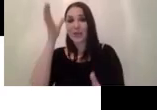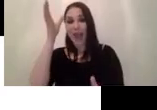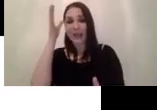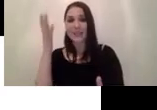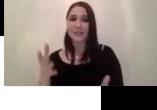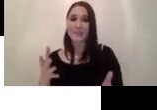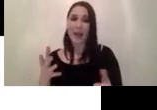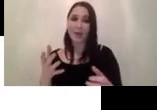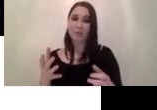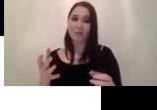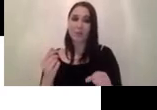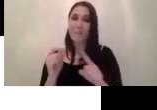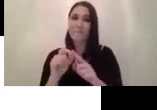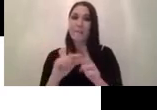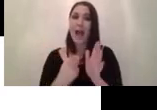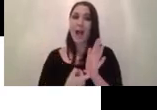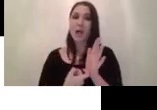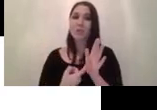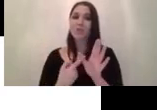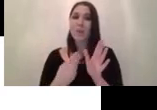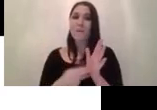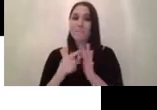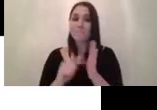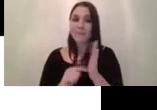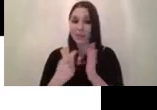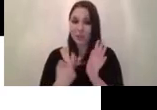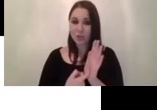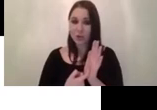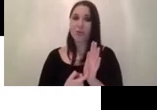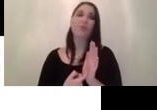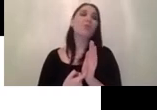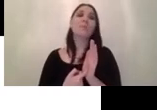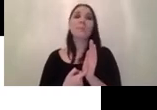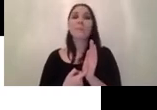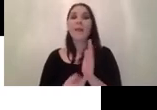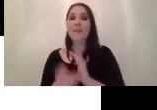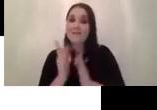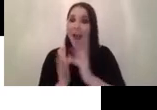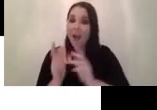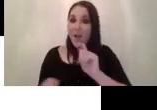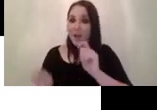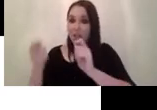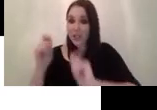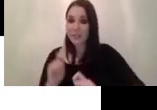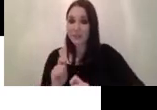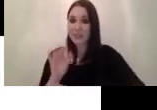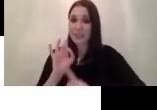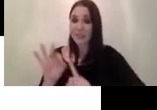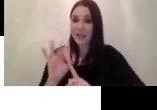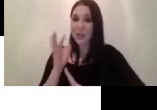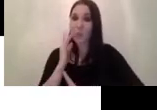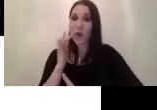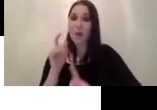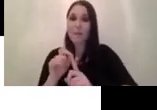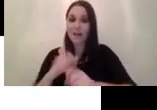model algorithms are quite common to use for people to do the fine adjustment um especially when your parameter space